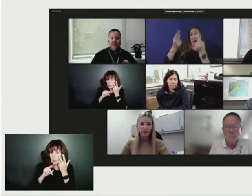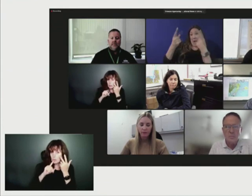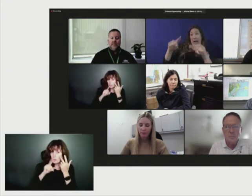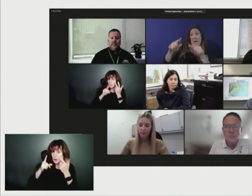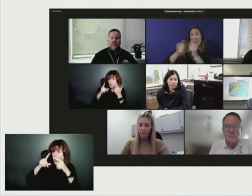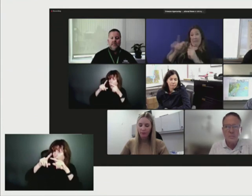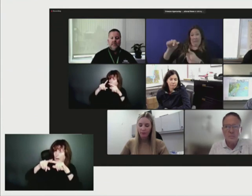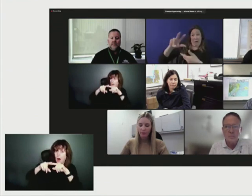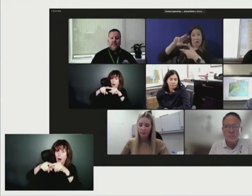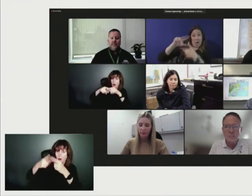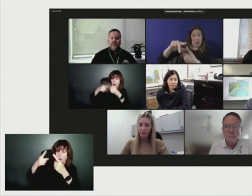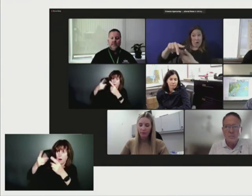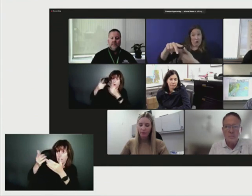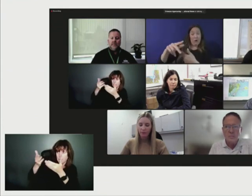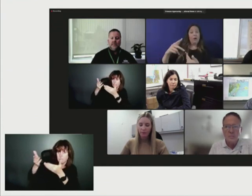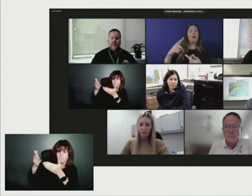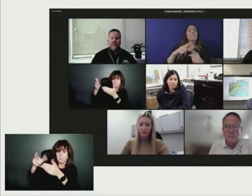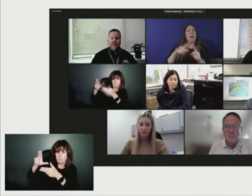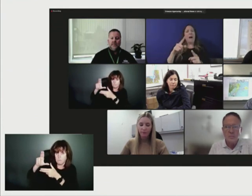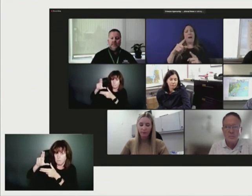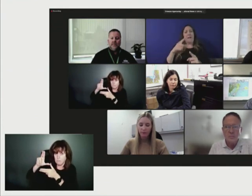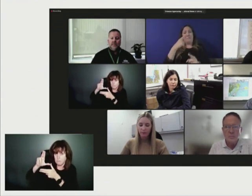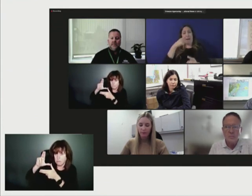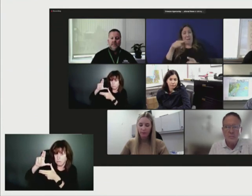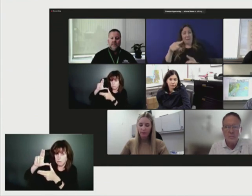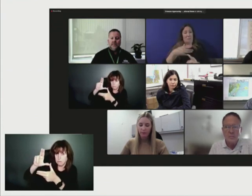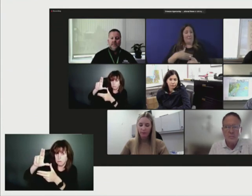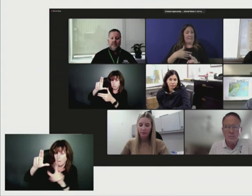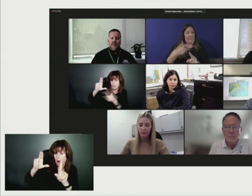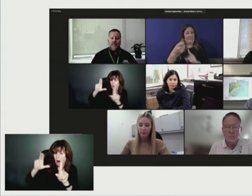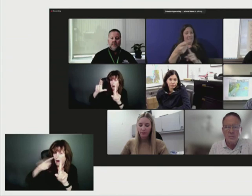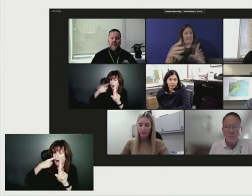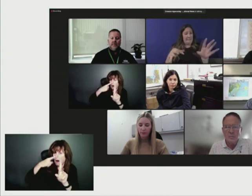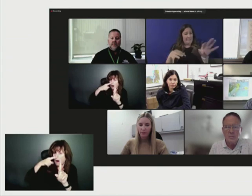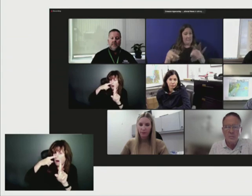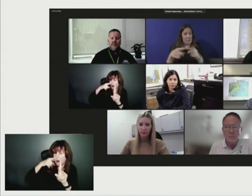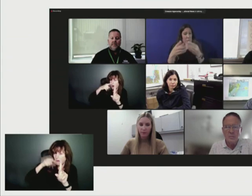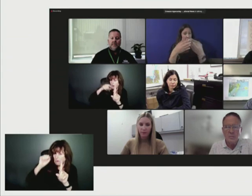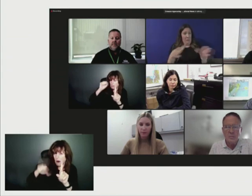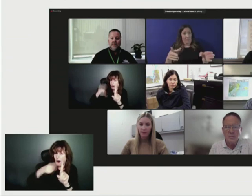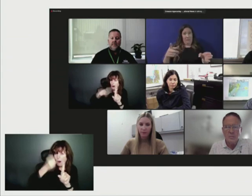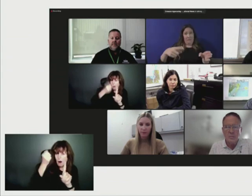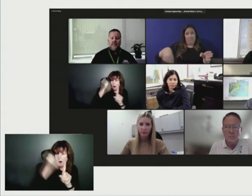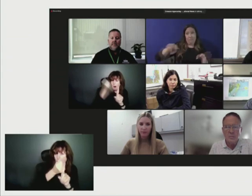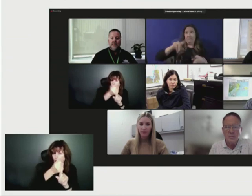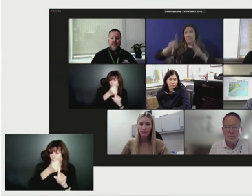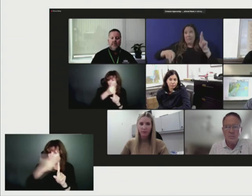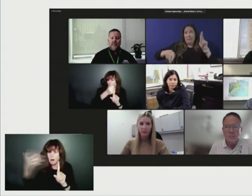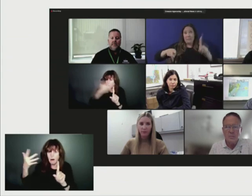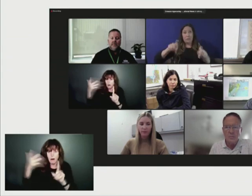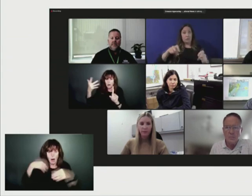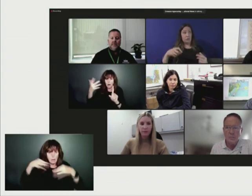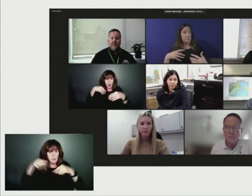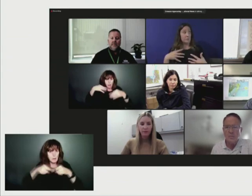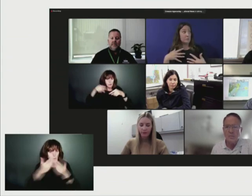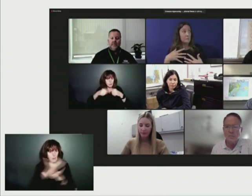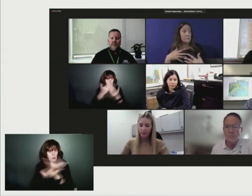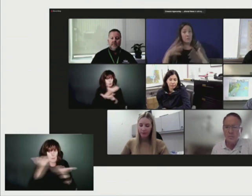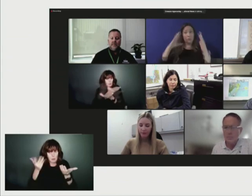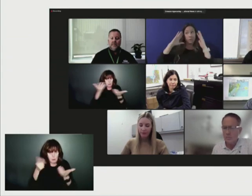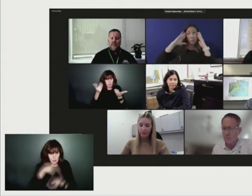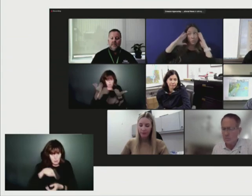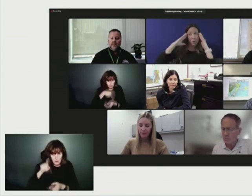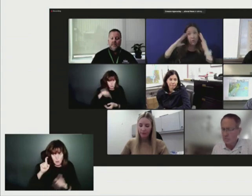explain to the public, should they be alarmed? Should they be worried? Kind of give us give the public a general